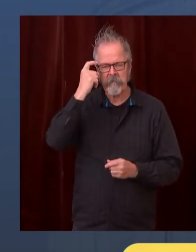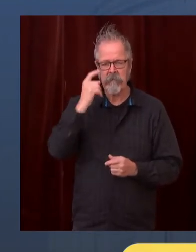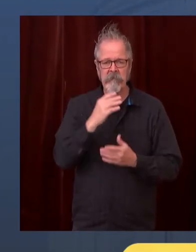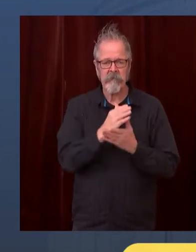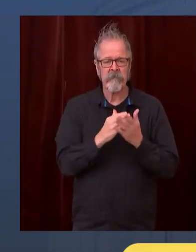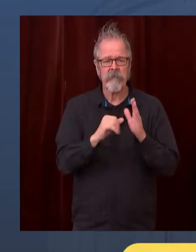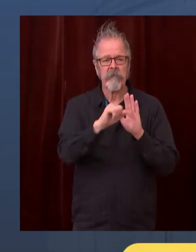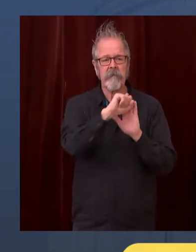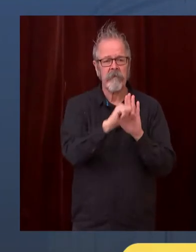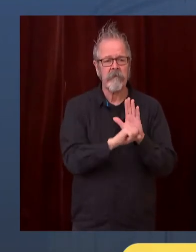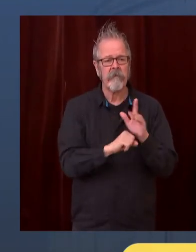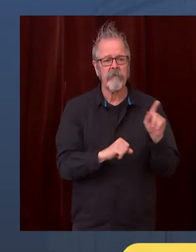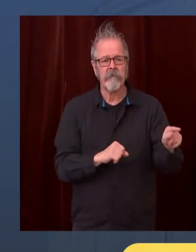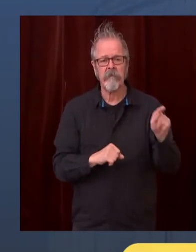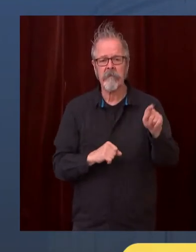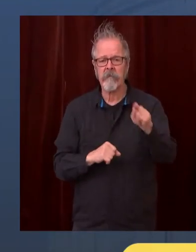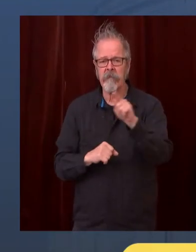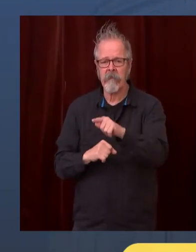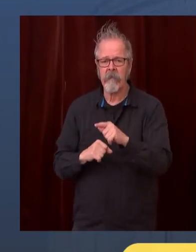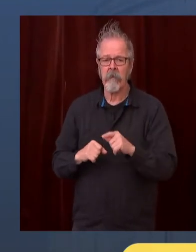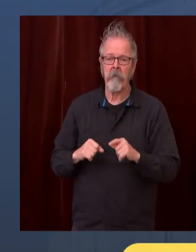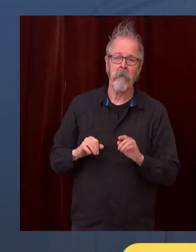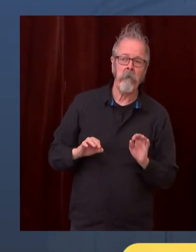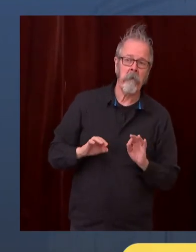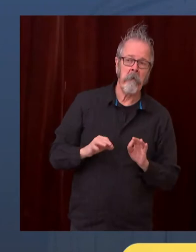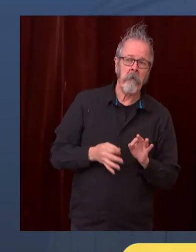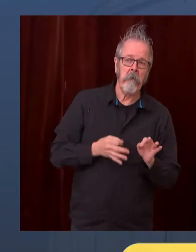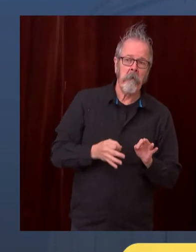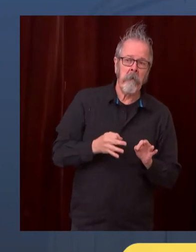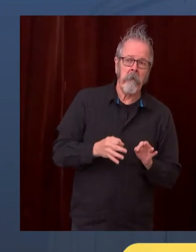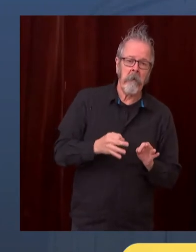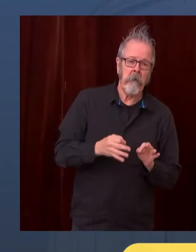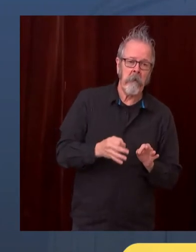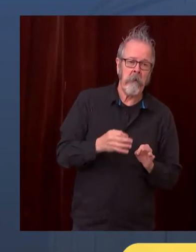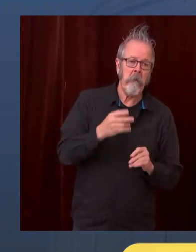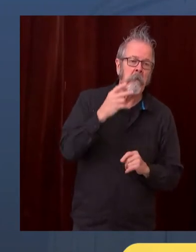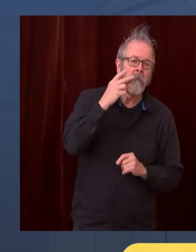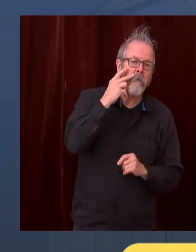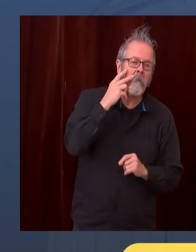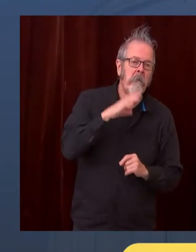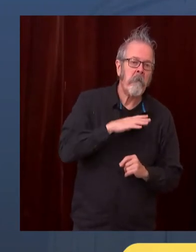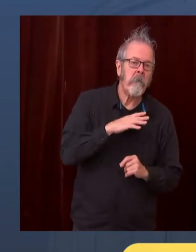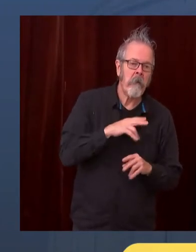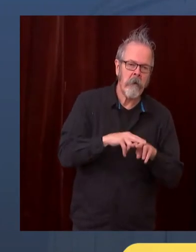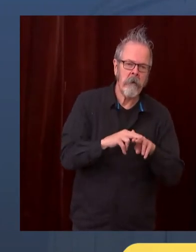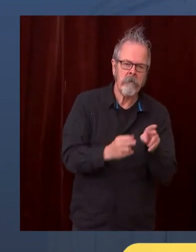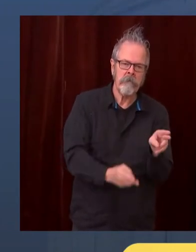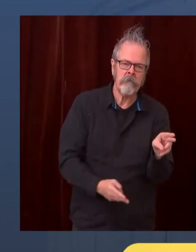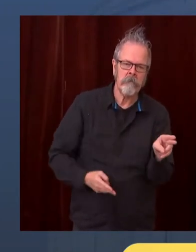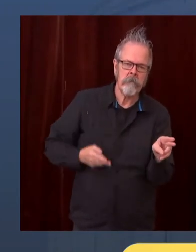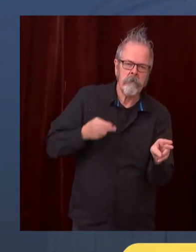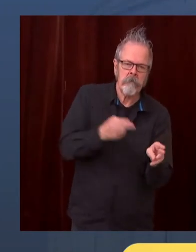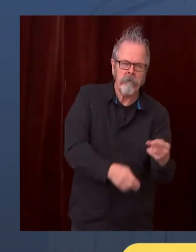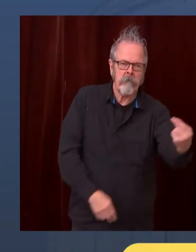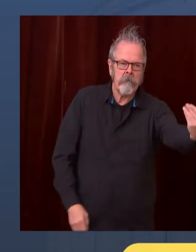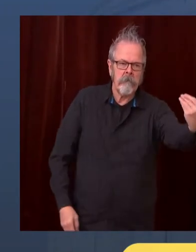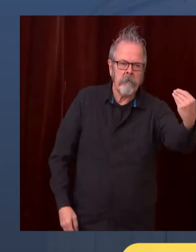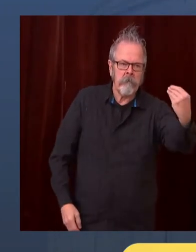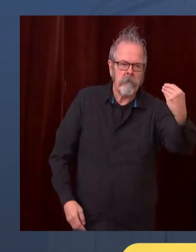they've allowed their states to be overrun by this virus and now they're finally starting to suggest people wear masks